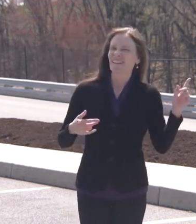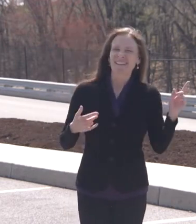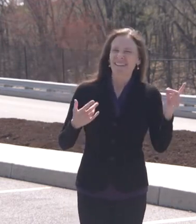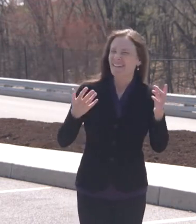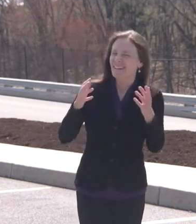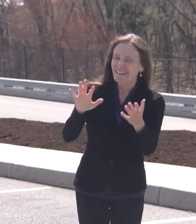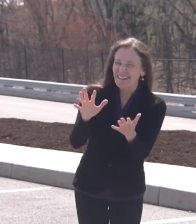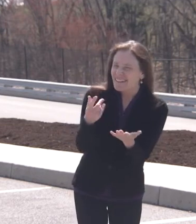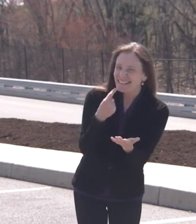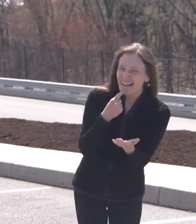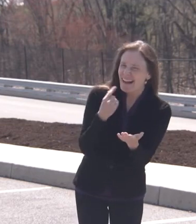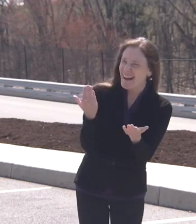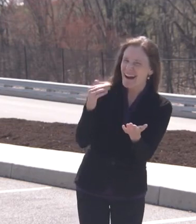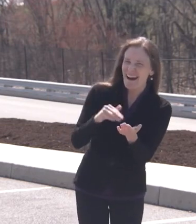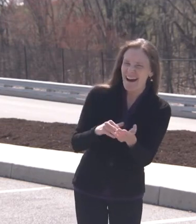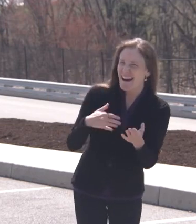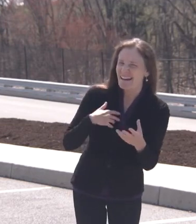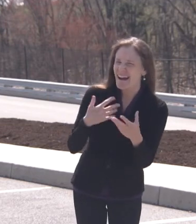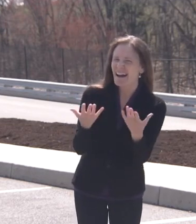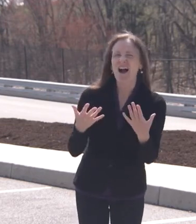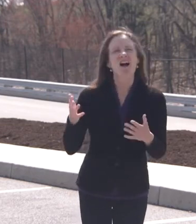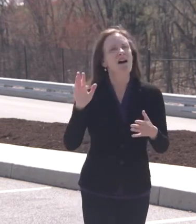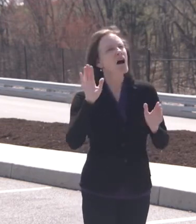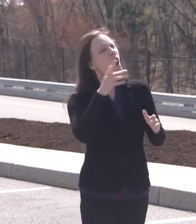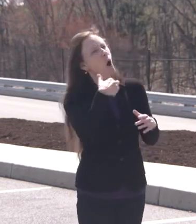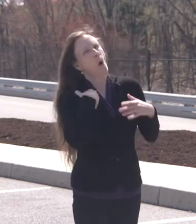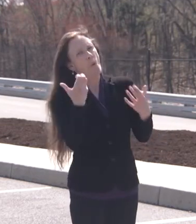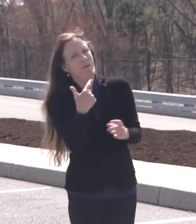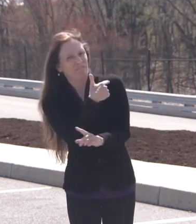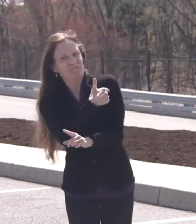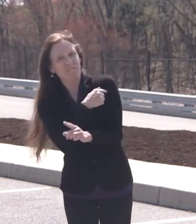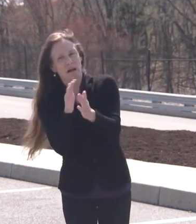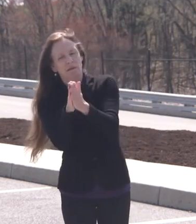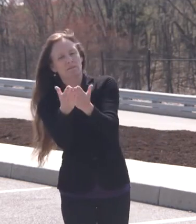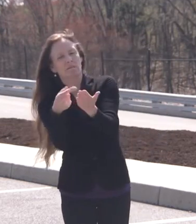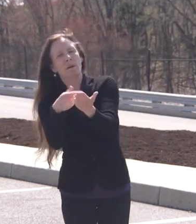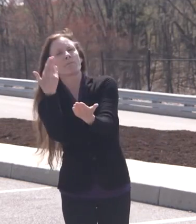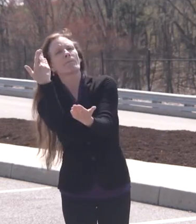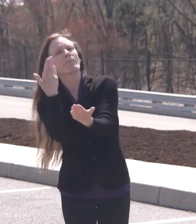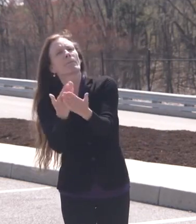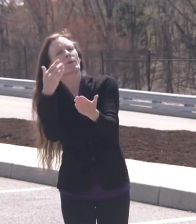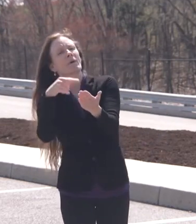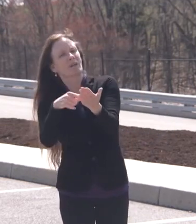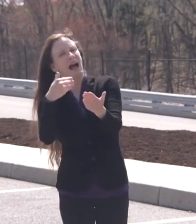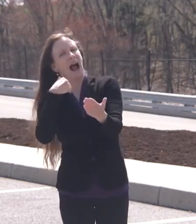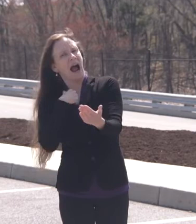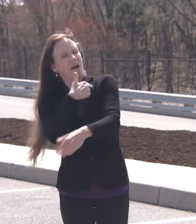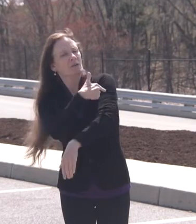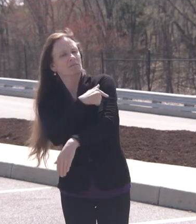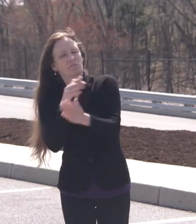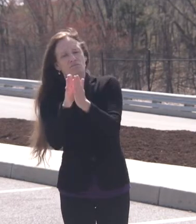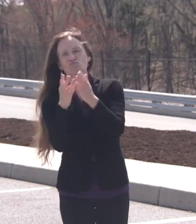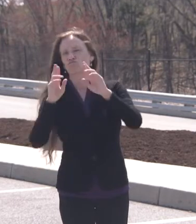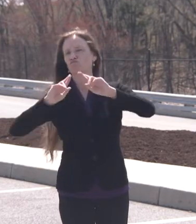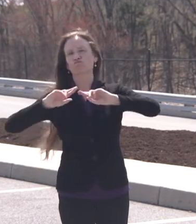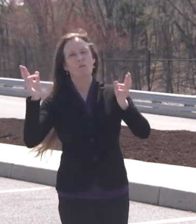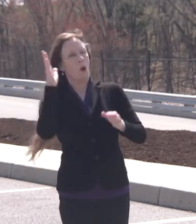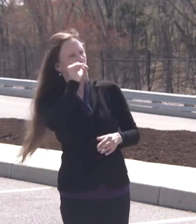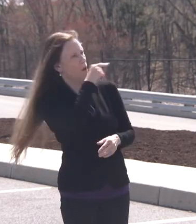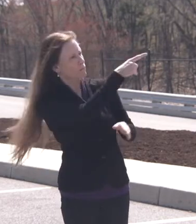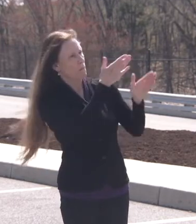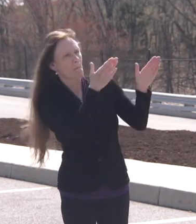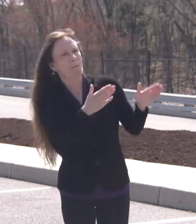since with the vaccine passports, if Pennsylvania were to create its own program, why are we not starting to plan it right now since reopening